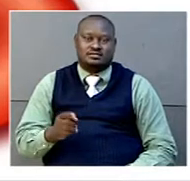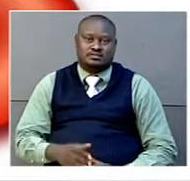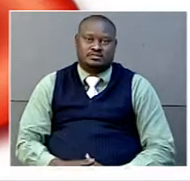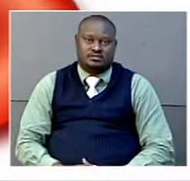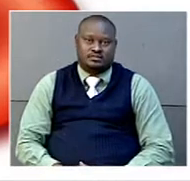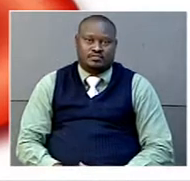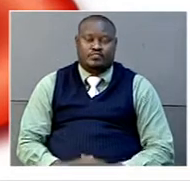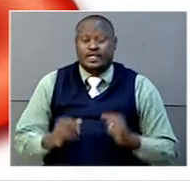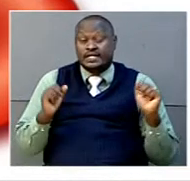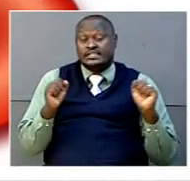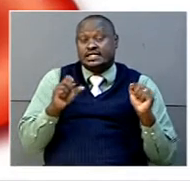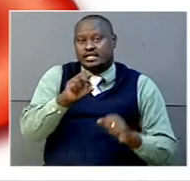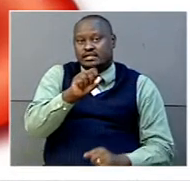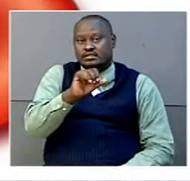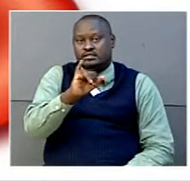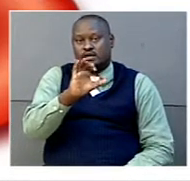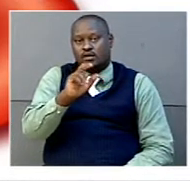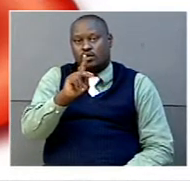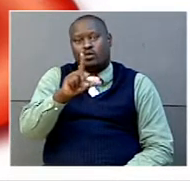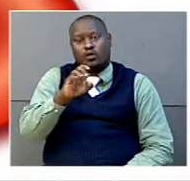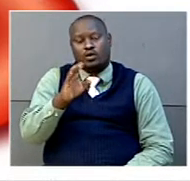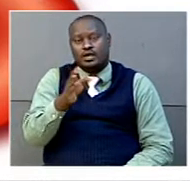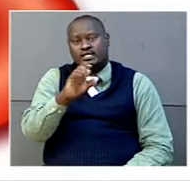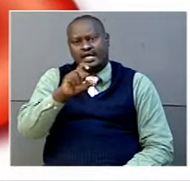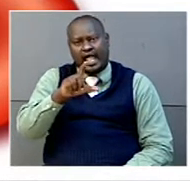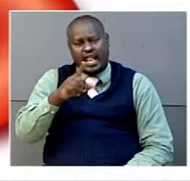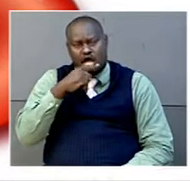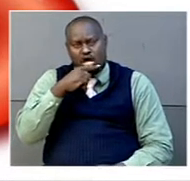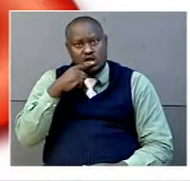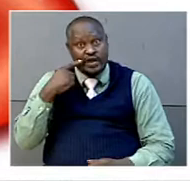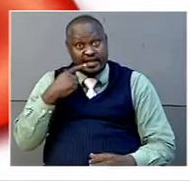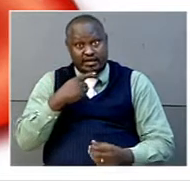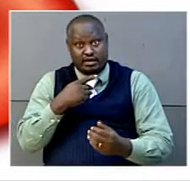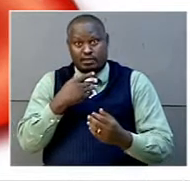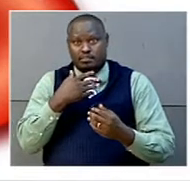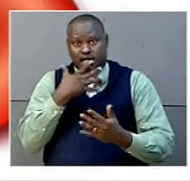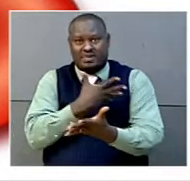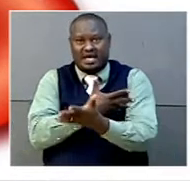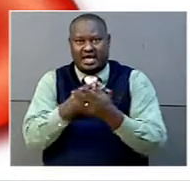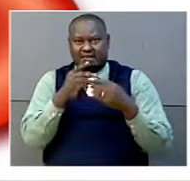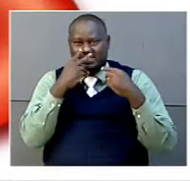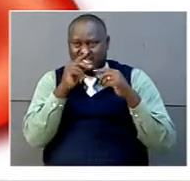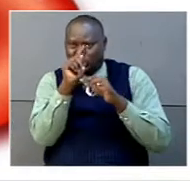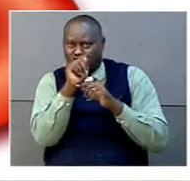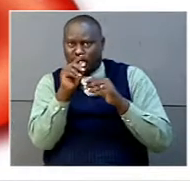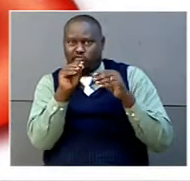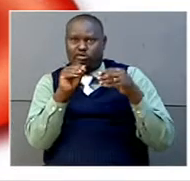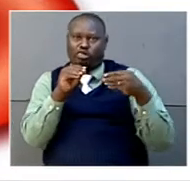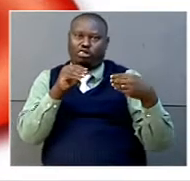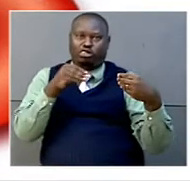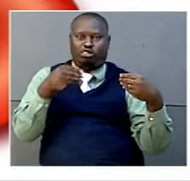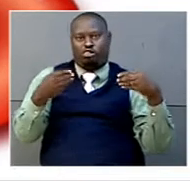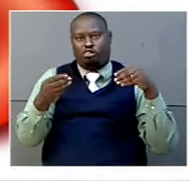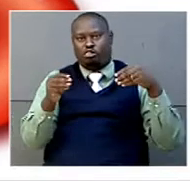The sickle cell is a genetic disease where the red blood cells are not in their normal shape, thus making the manufactured movement of